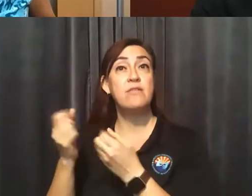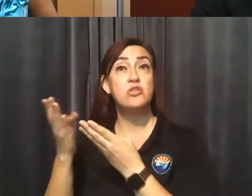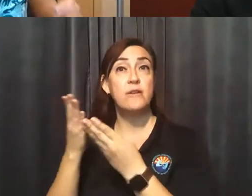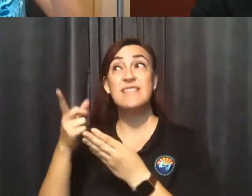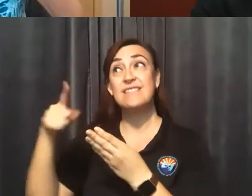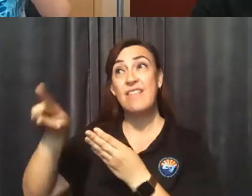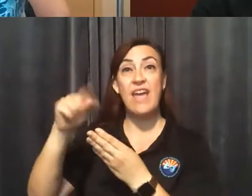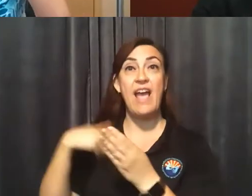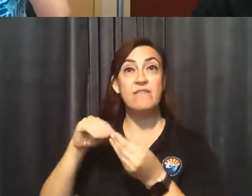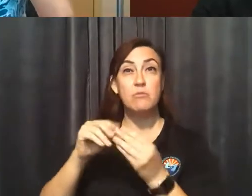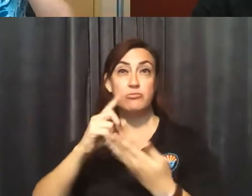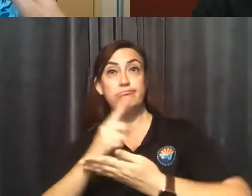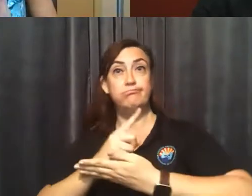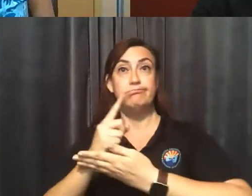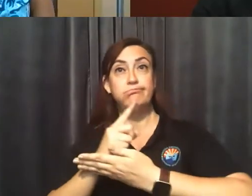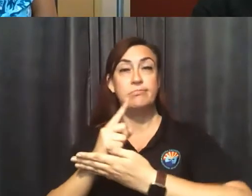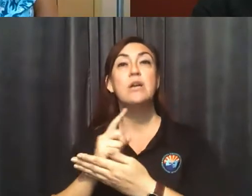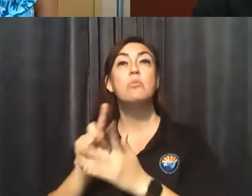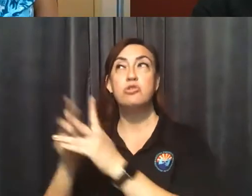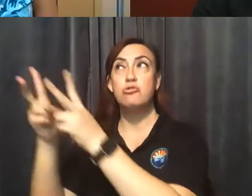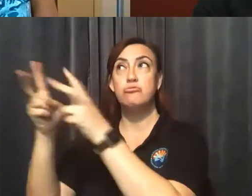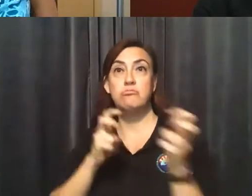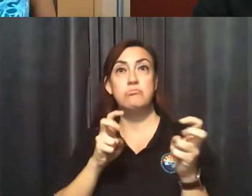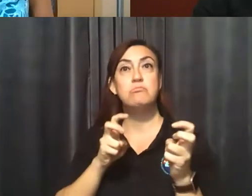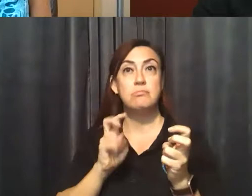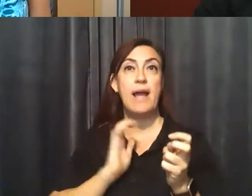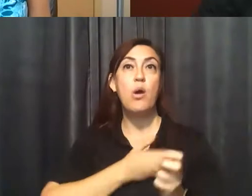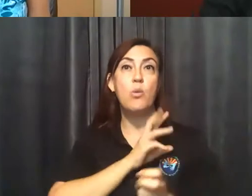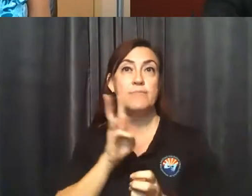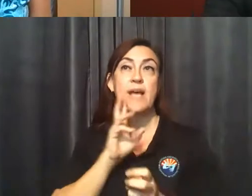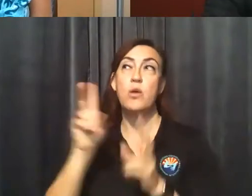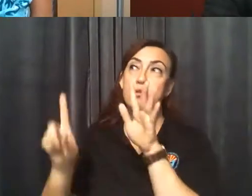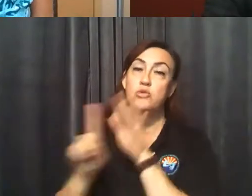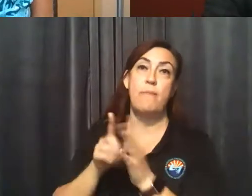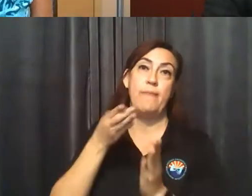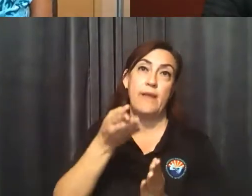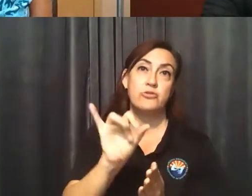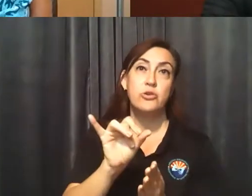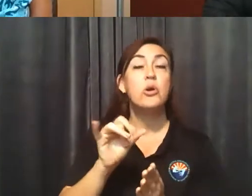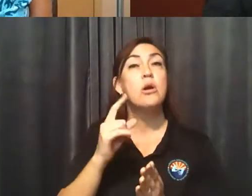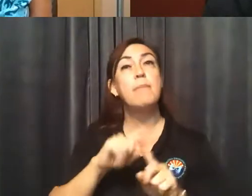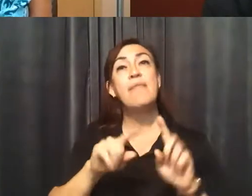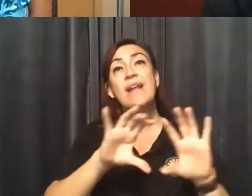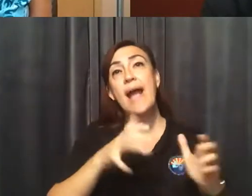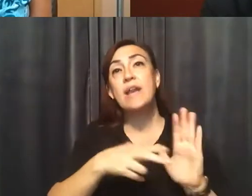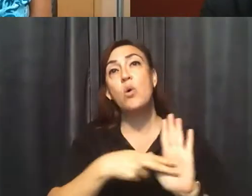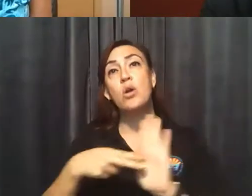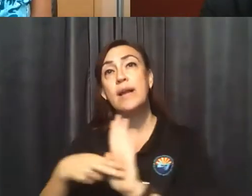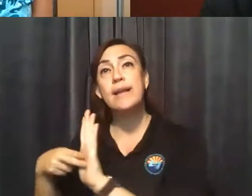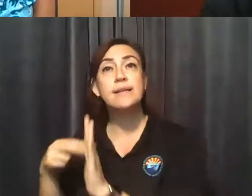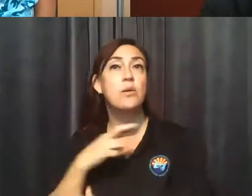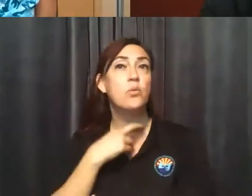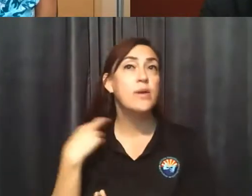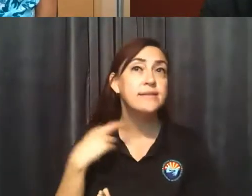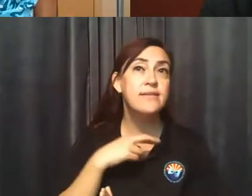to reflect on our website as well in terms of the categories of risk factors that we have and changes that we might see